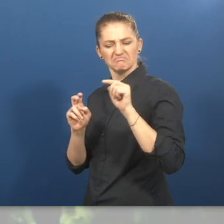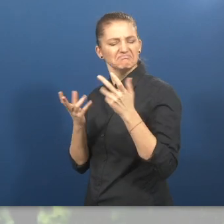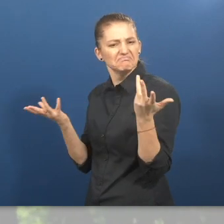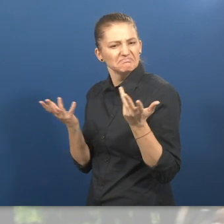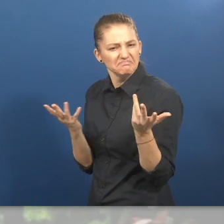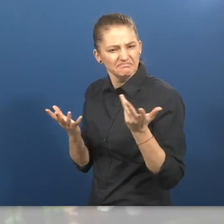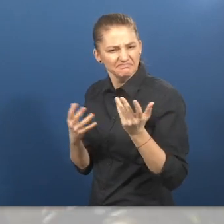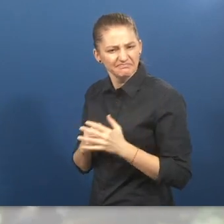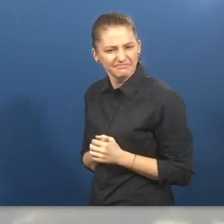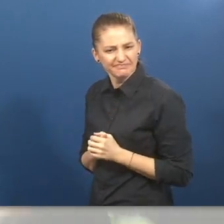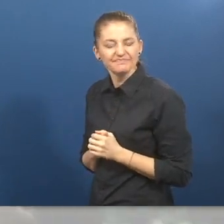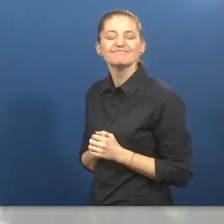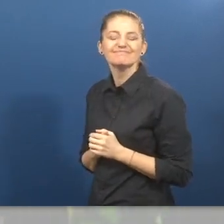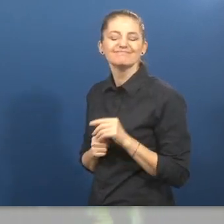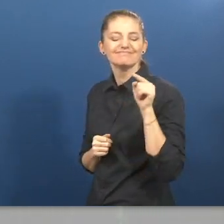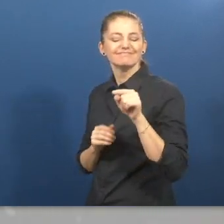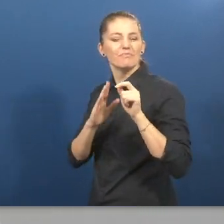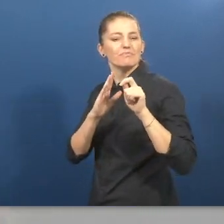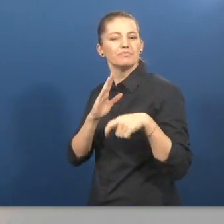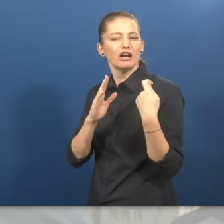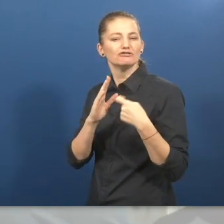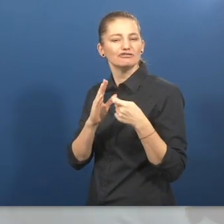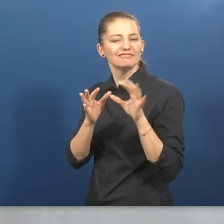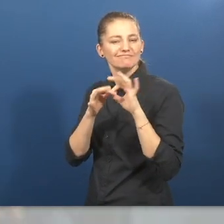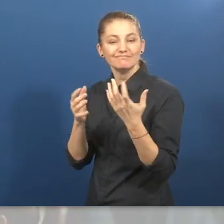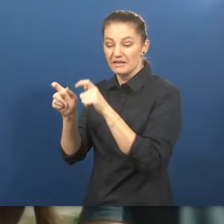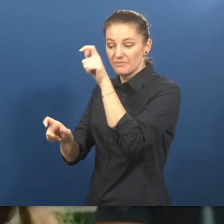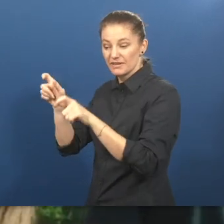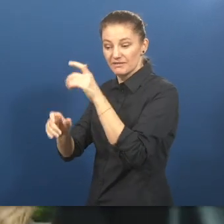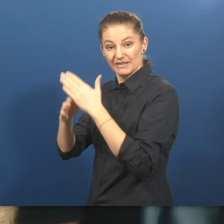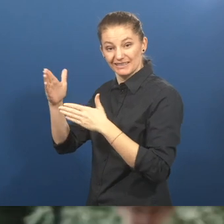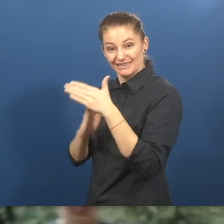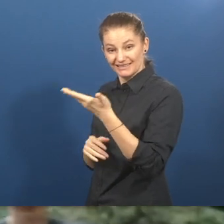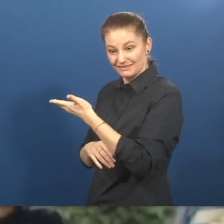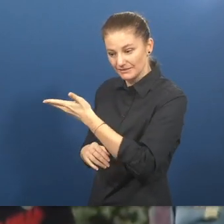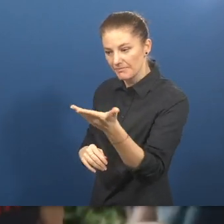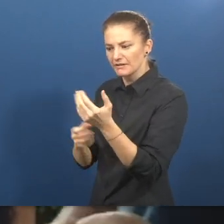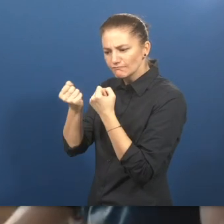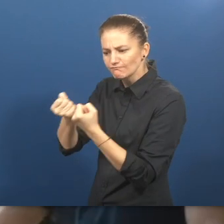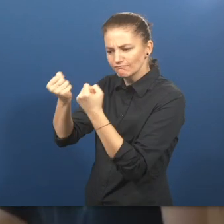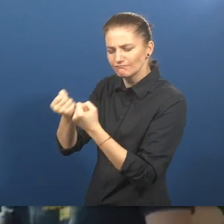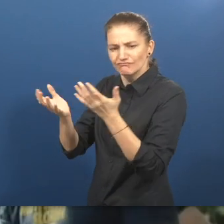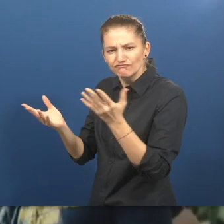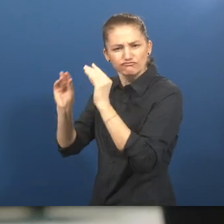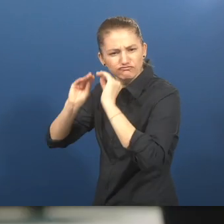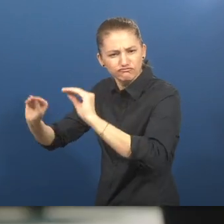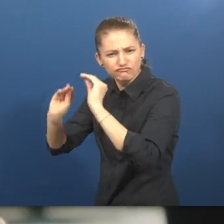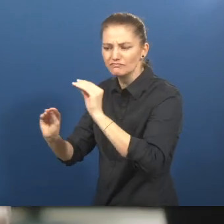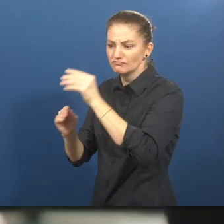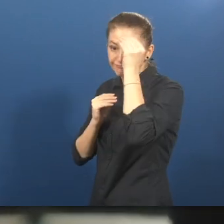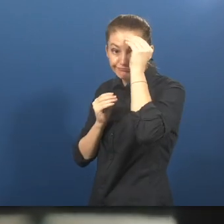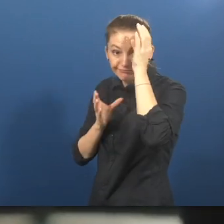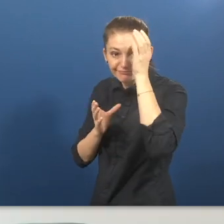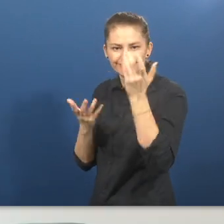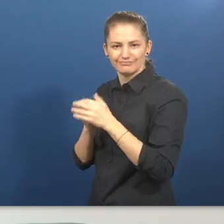eva zolova ceo chamber career for all jamba career for all supports people with disabilities to obtain key